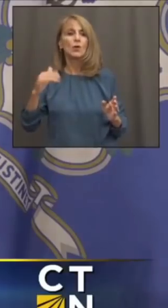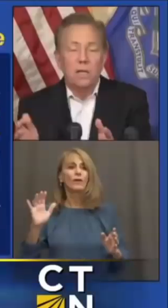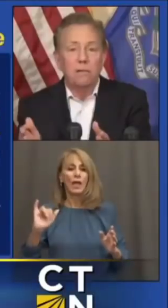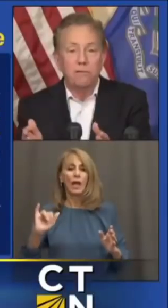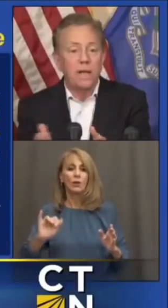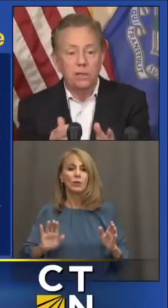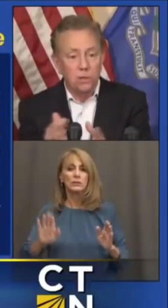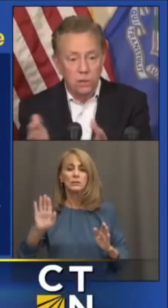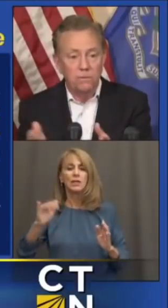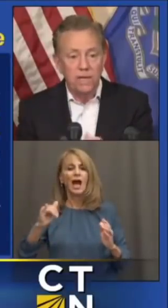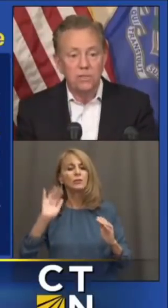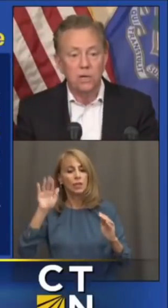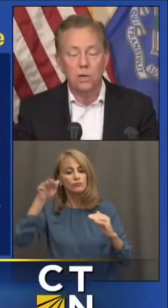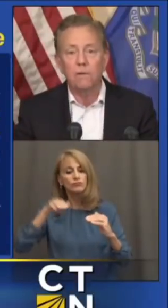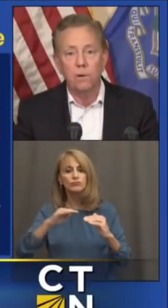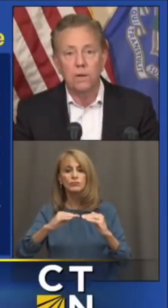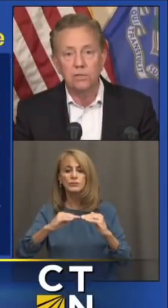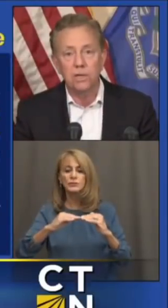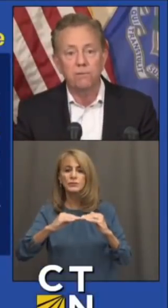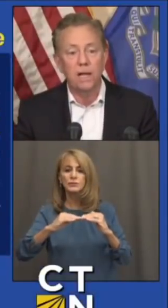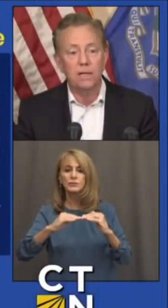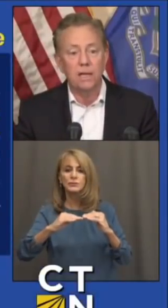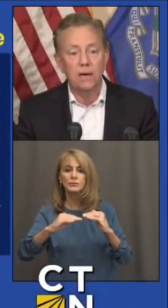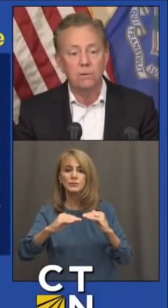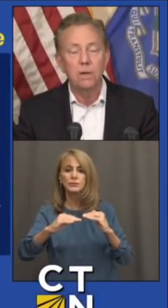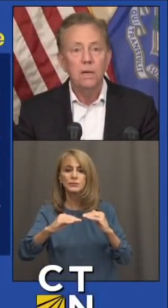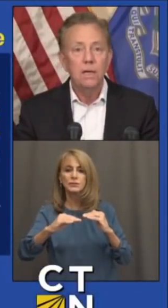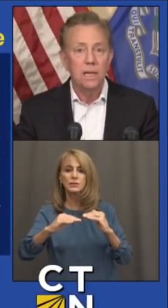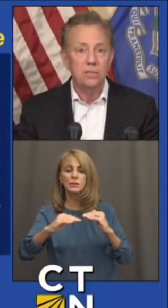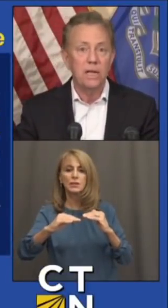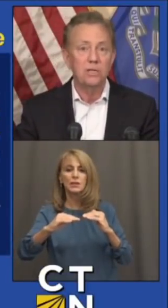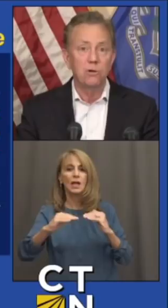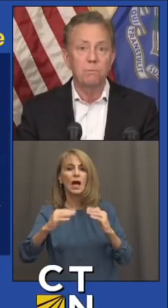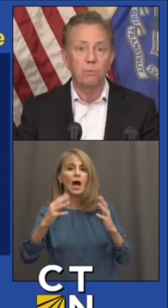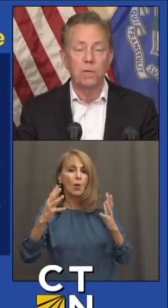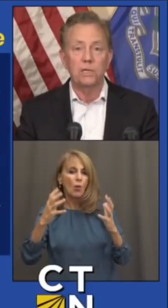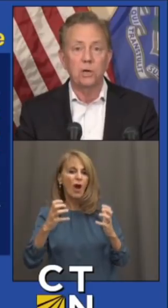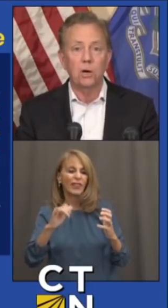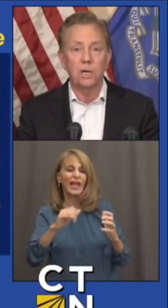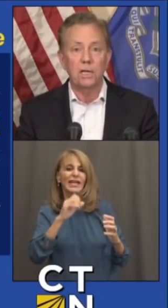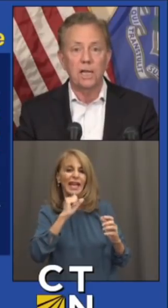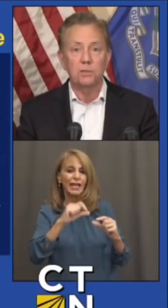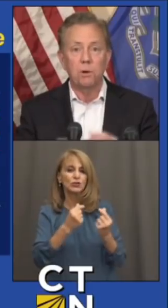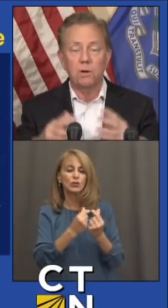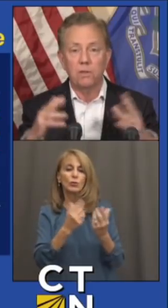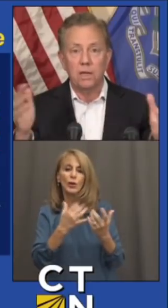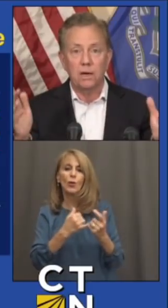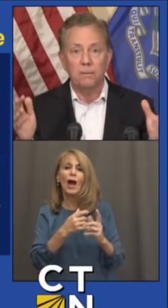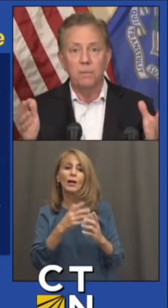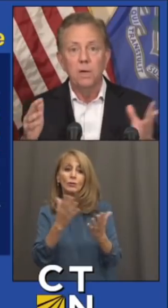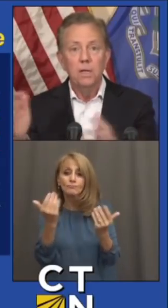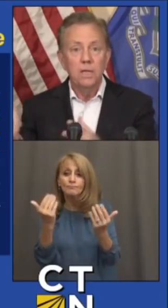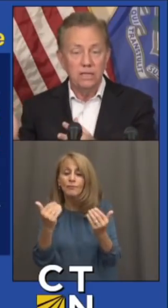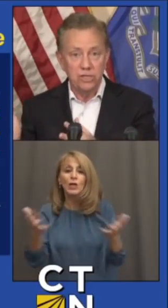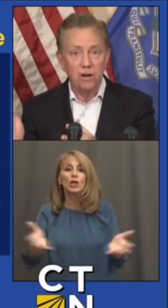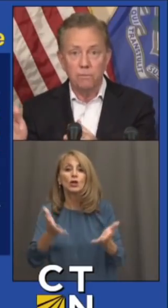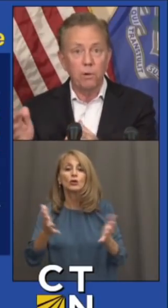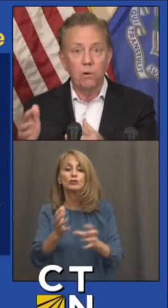I used to like to flatten the curve. That's not a curve I want to see flattening out. That's an age group we're really targeting. That's part of the